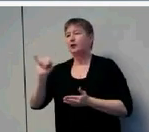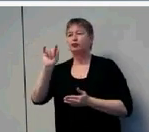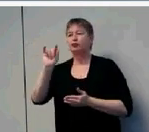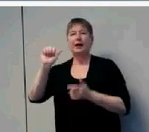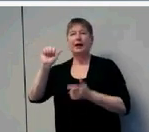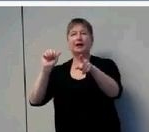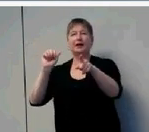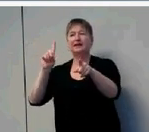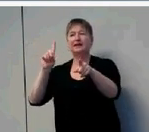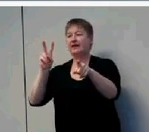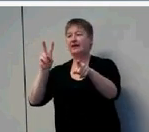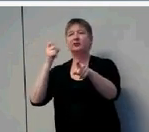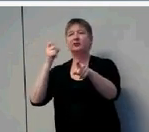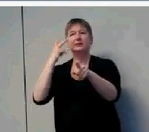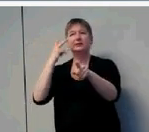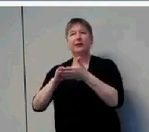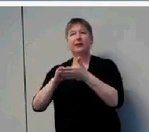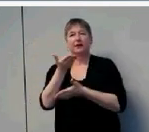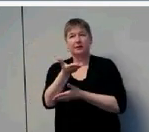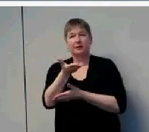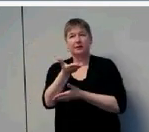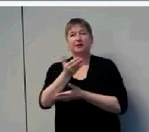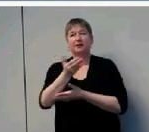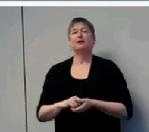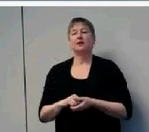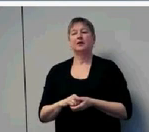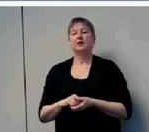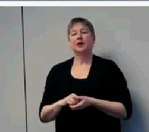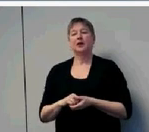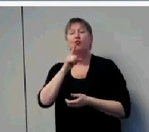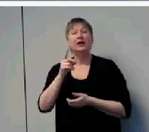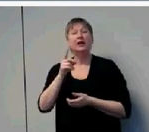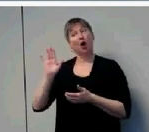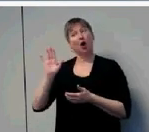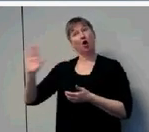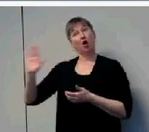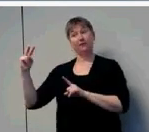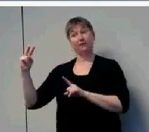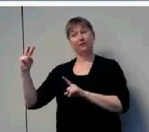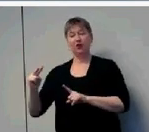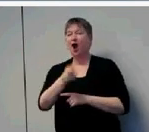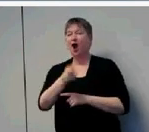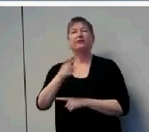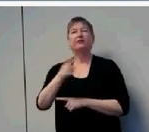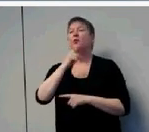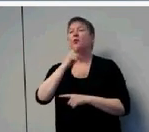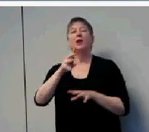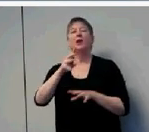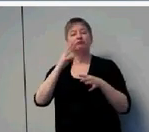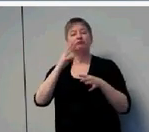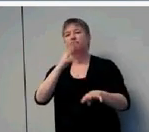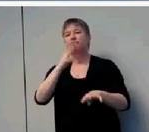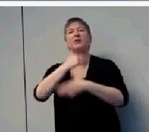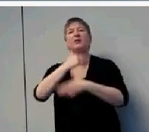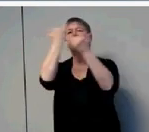Davis talked about hard of hearing children as our forgotten children. She pointed to the lack of